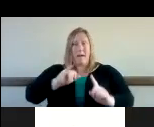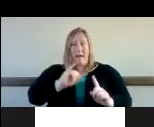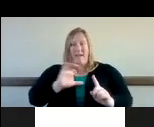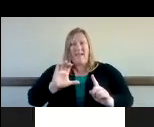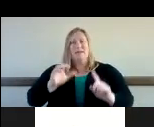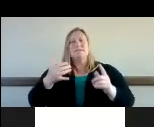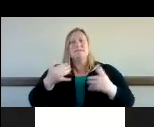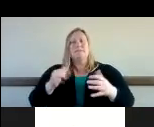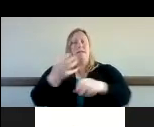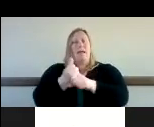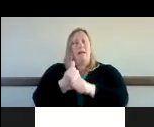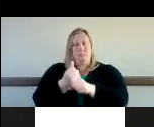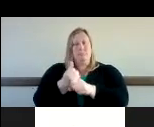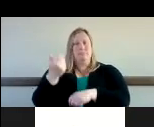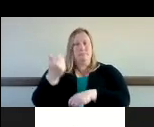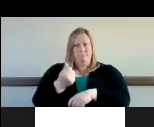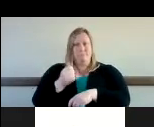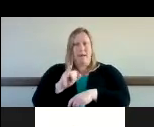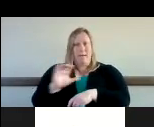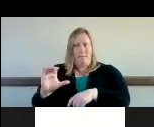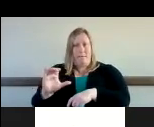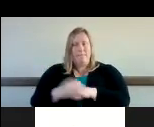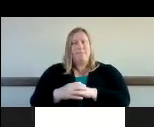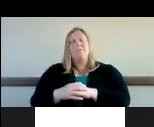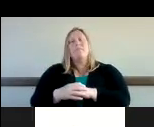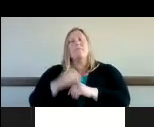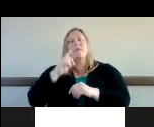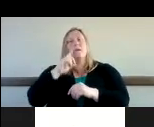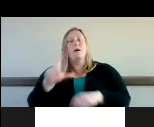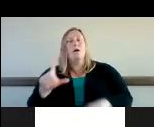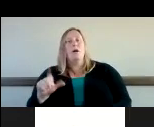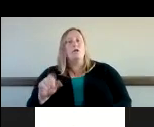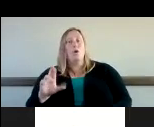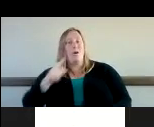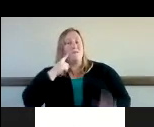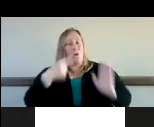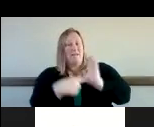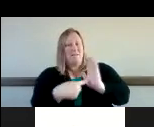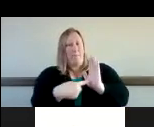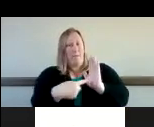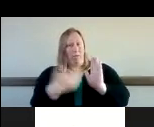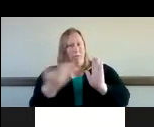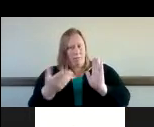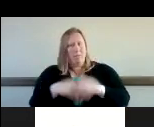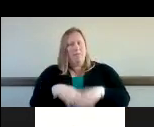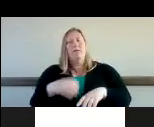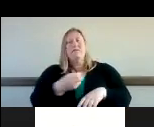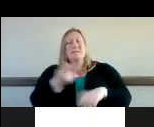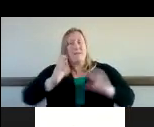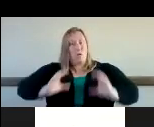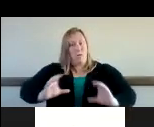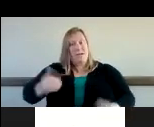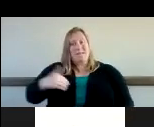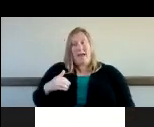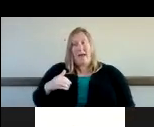examples that have been shared that i can read out loud okay so um someone indicates i have several clients who have cerebral palsy